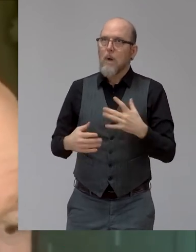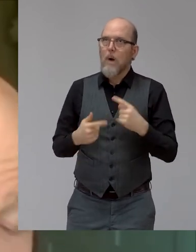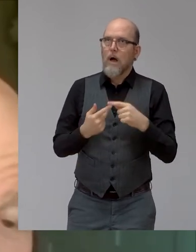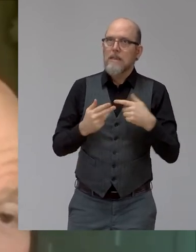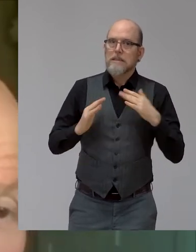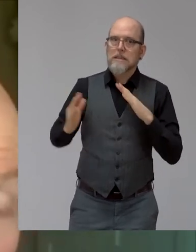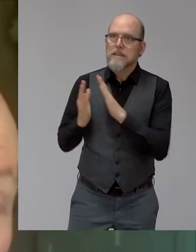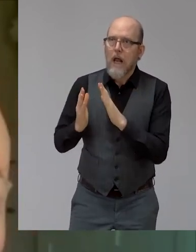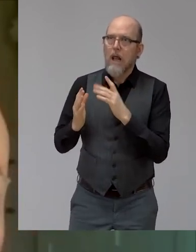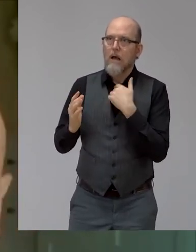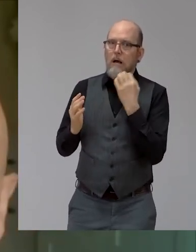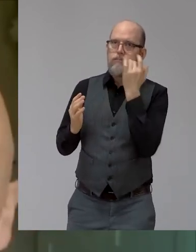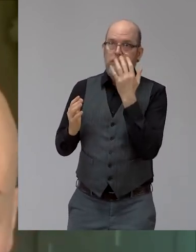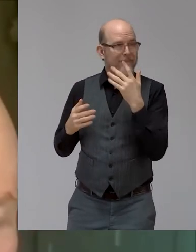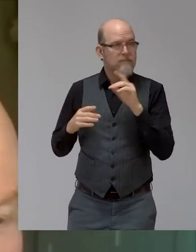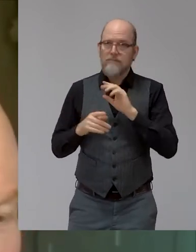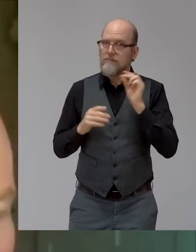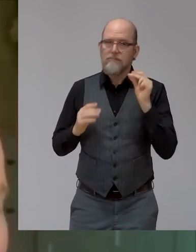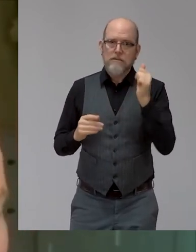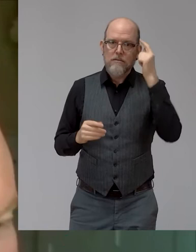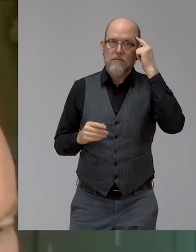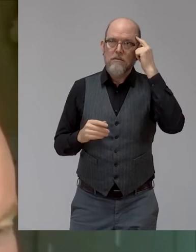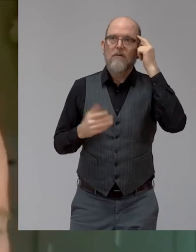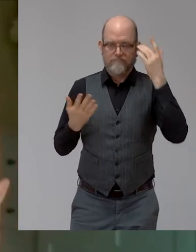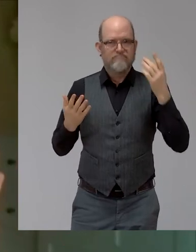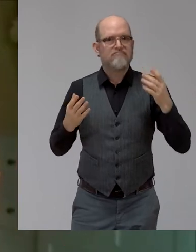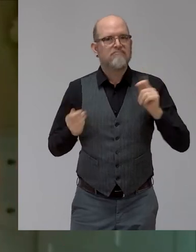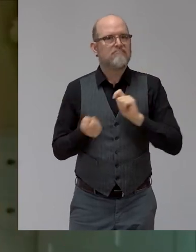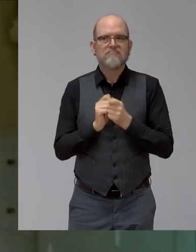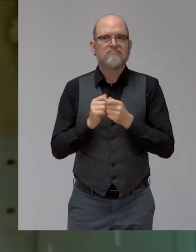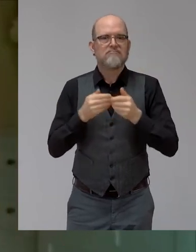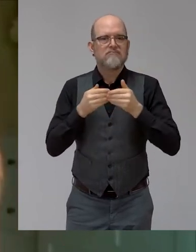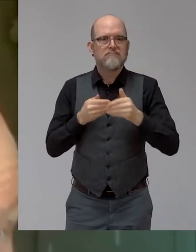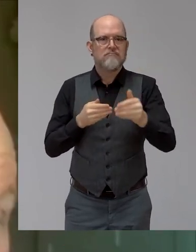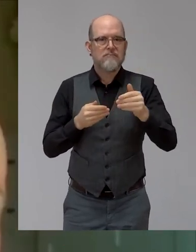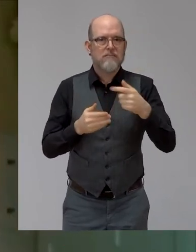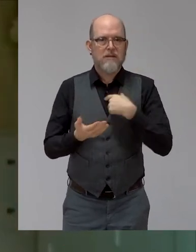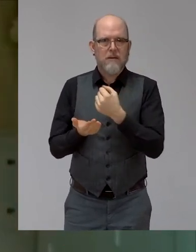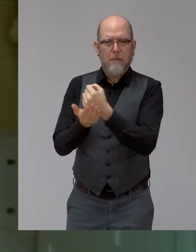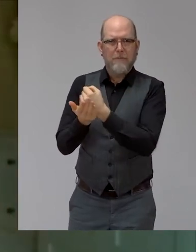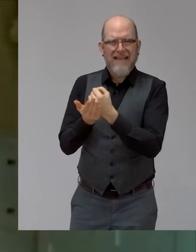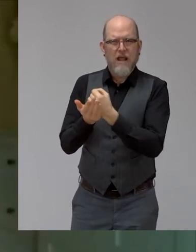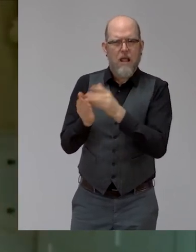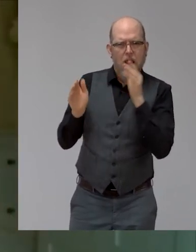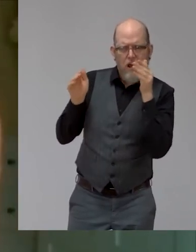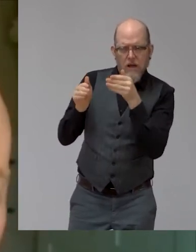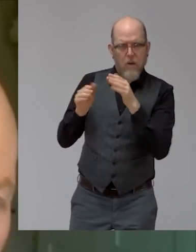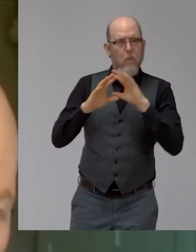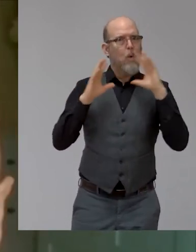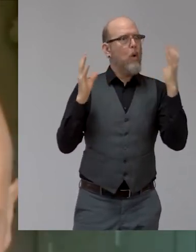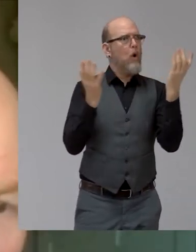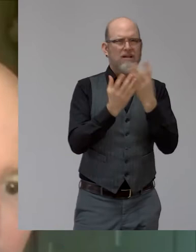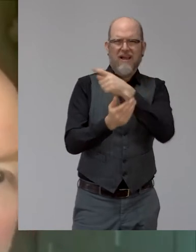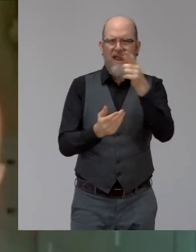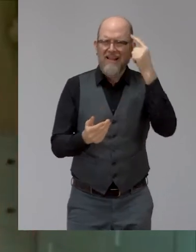So, yeah, from then on, it was basically, for those in the medical world, it was a T10, T11 complete fracture. So, complete fracture means I went